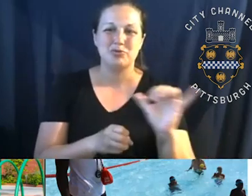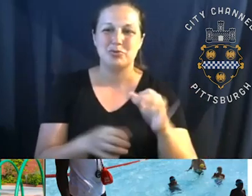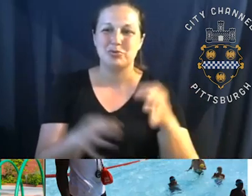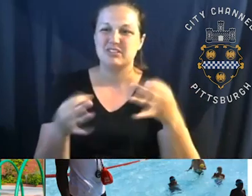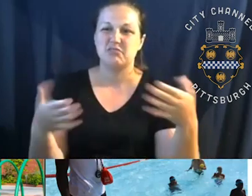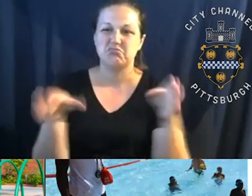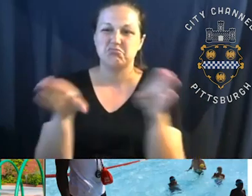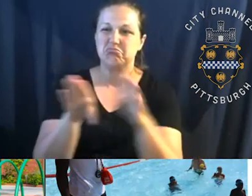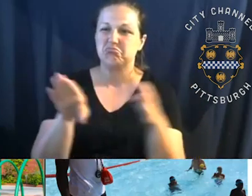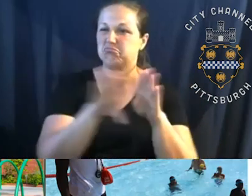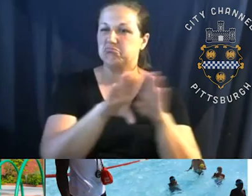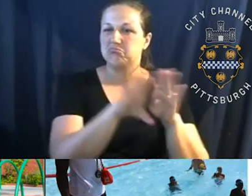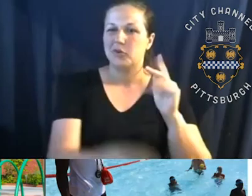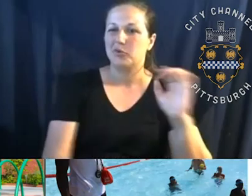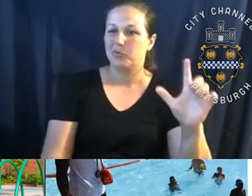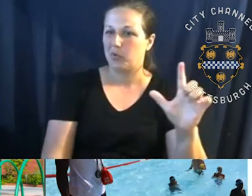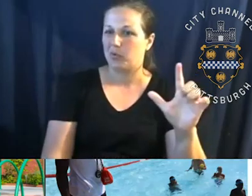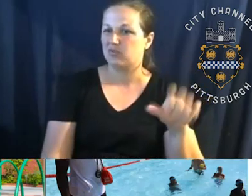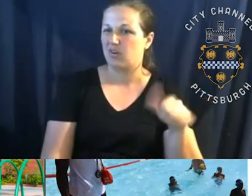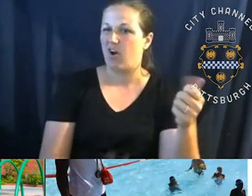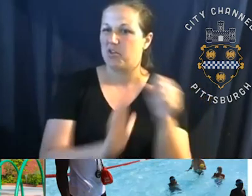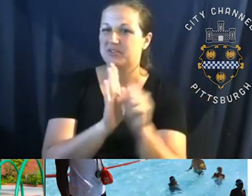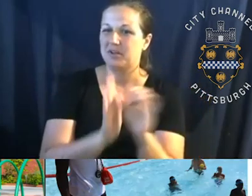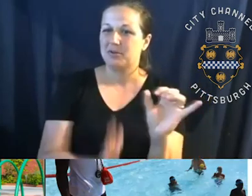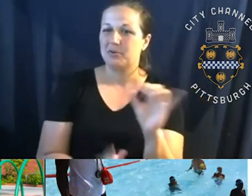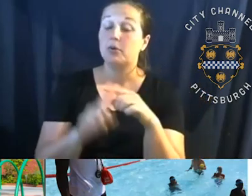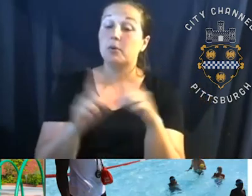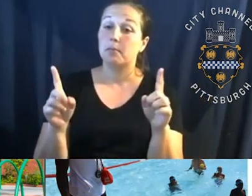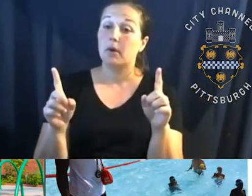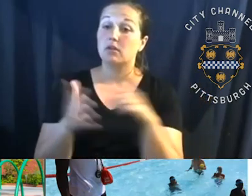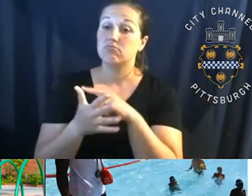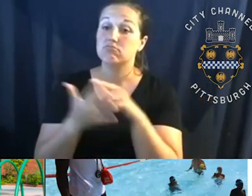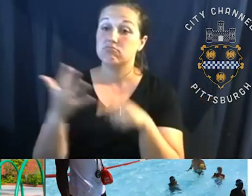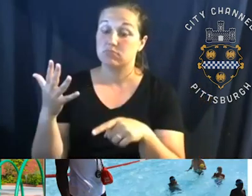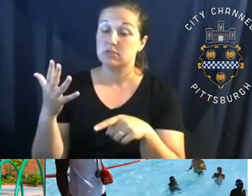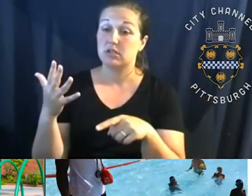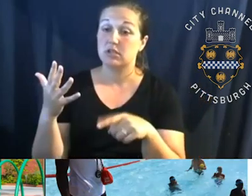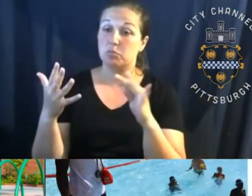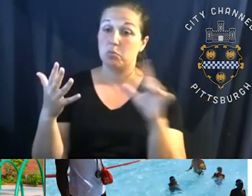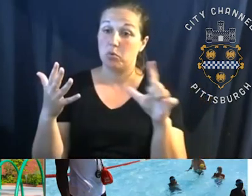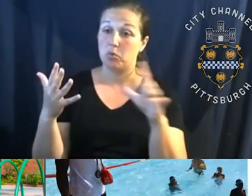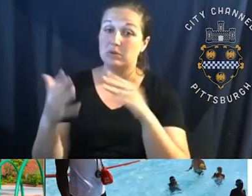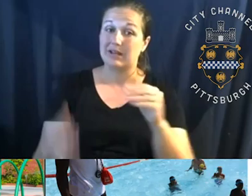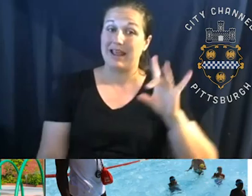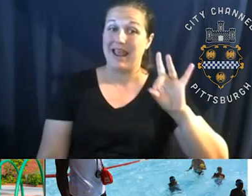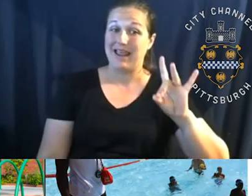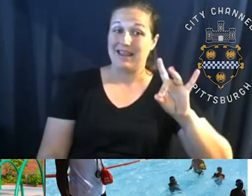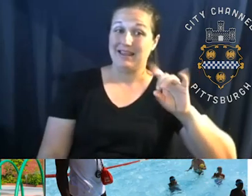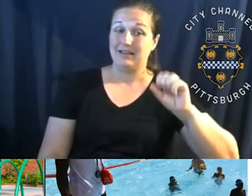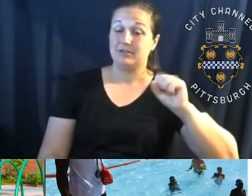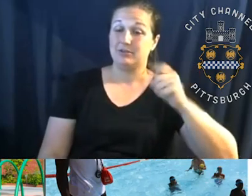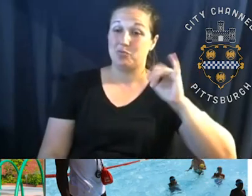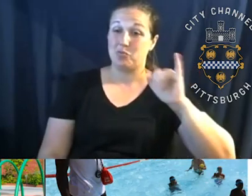as well. Um, but this, these assets, in addition to the eight spray parks, our newest one was brought online